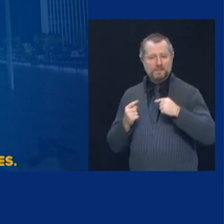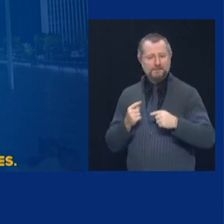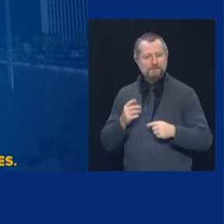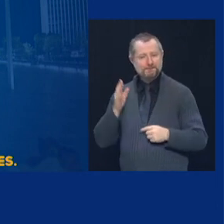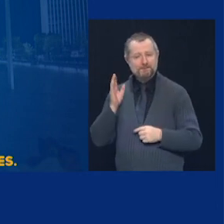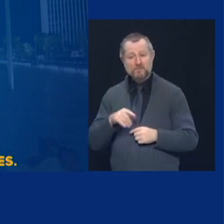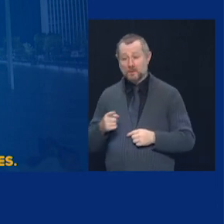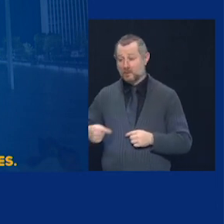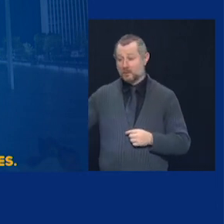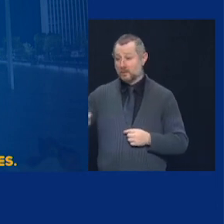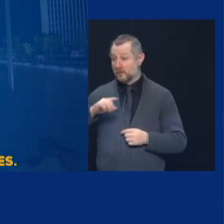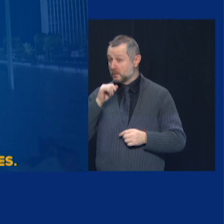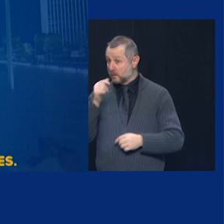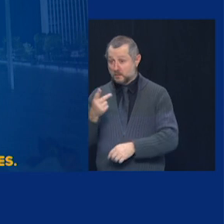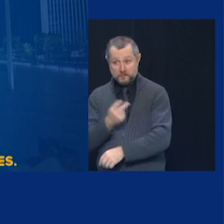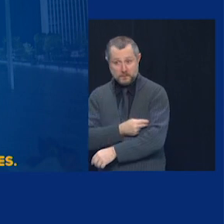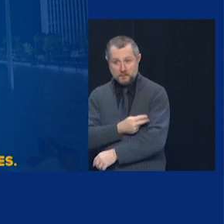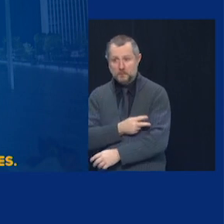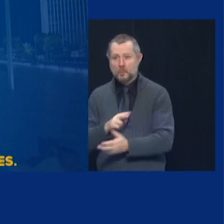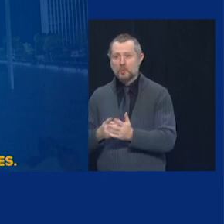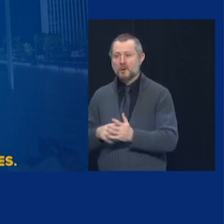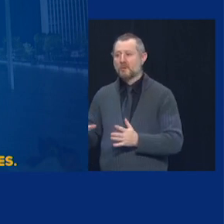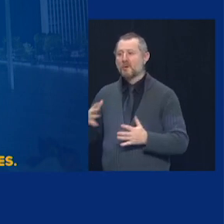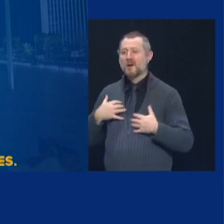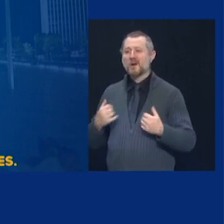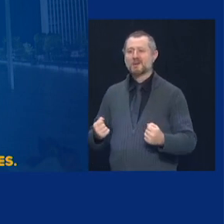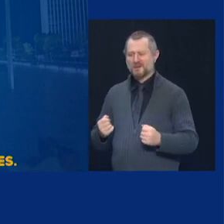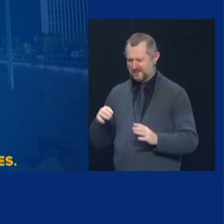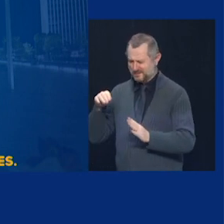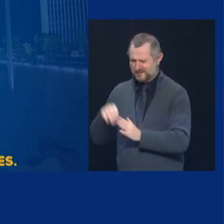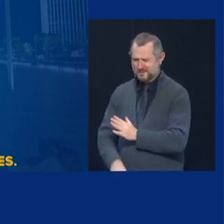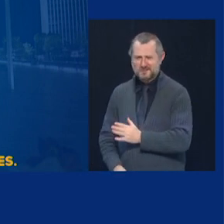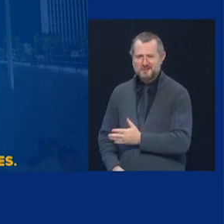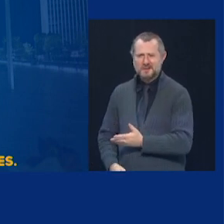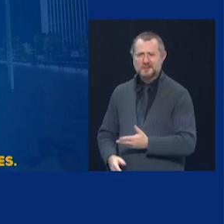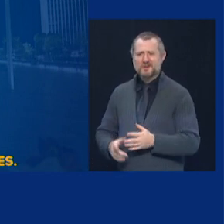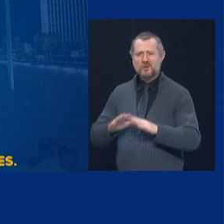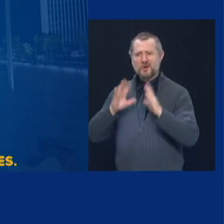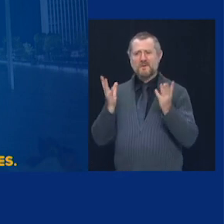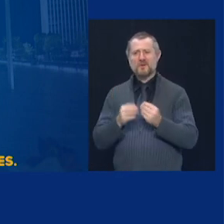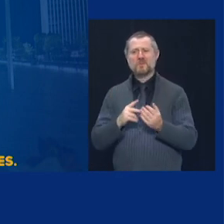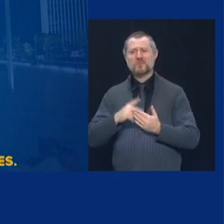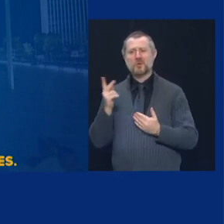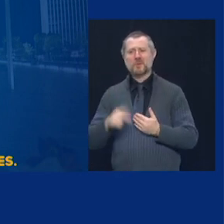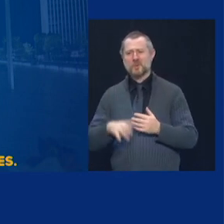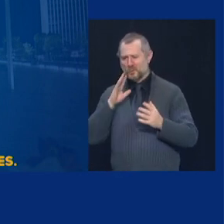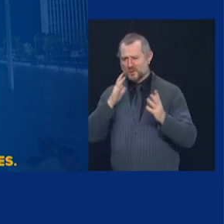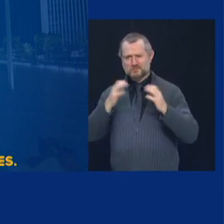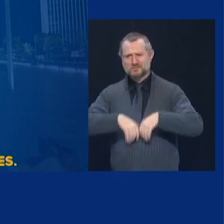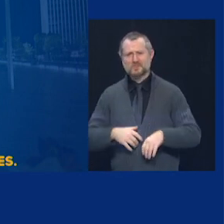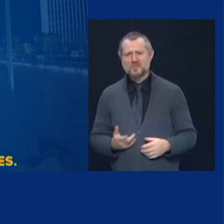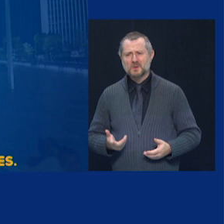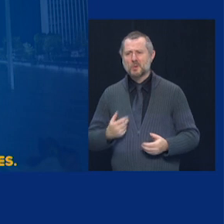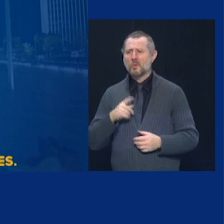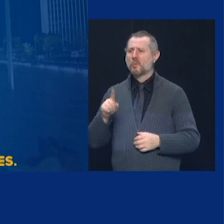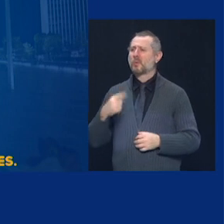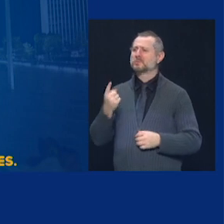health, and it compromises the whole program. Again, the program only works if you hit a critical mass of the population.